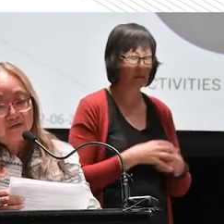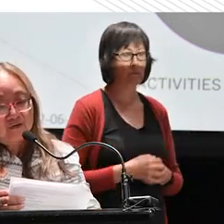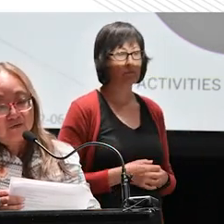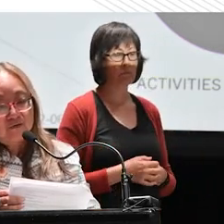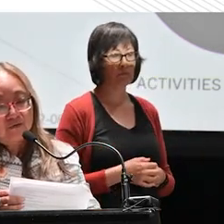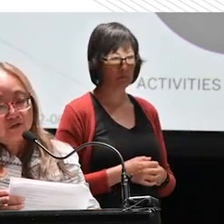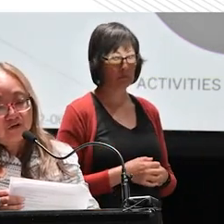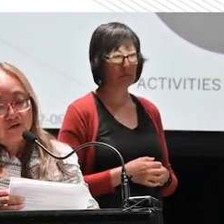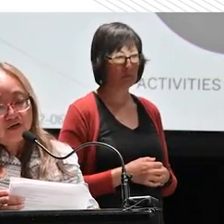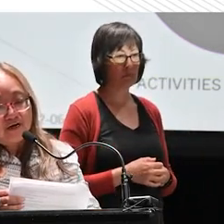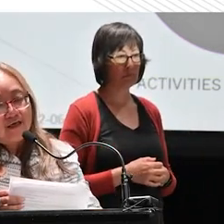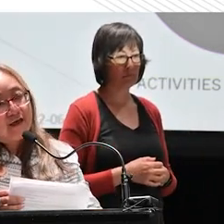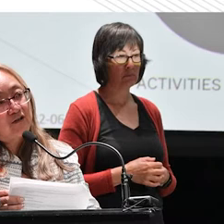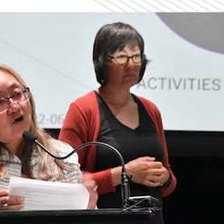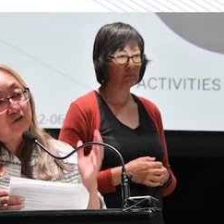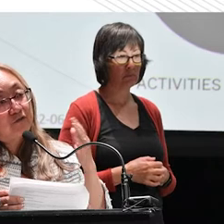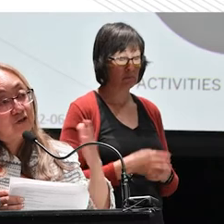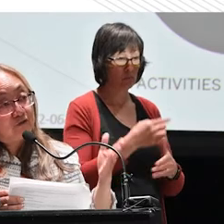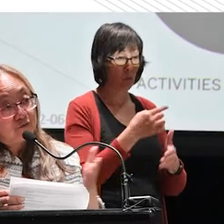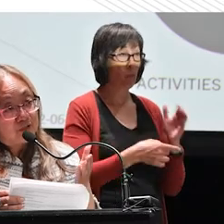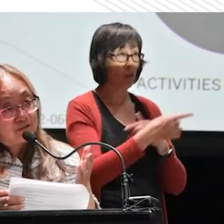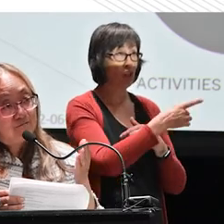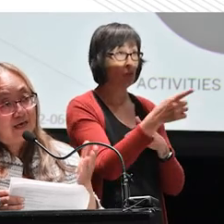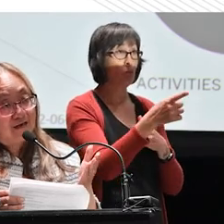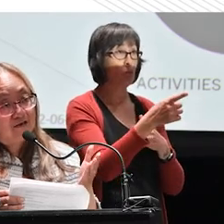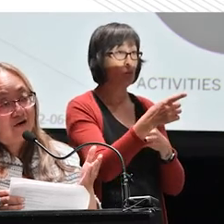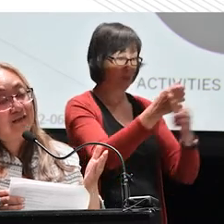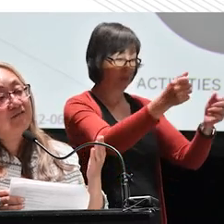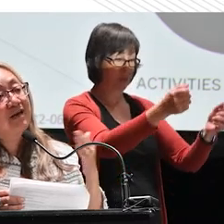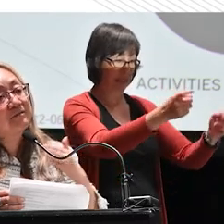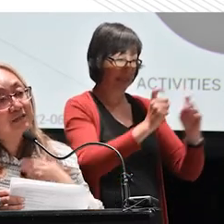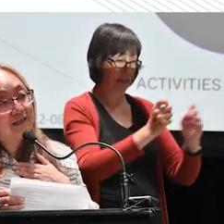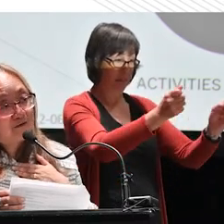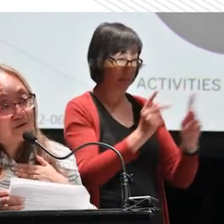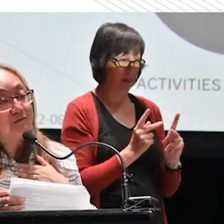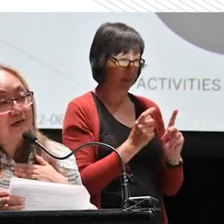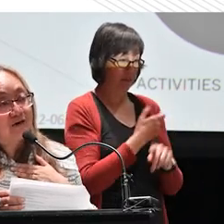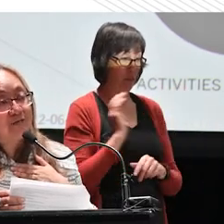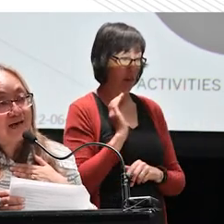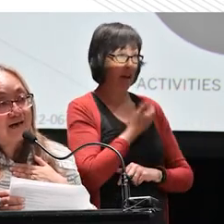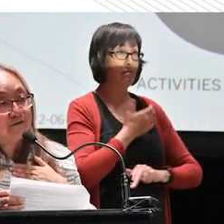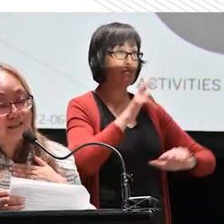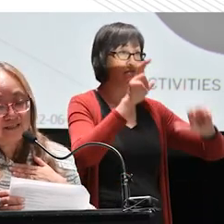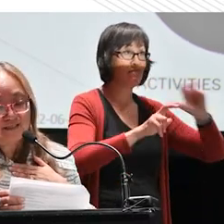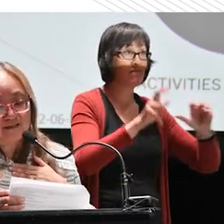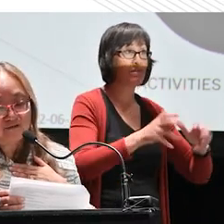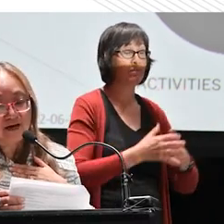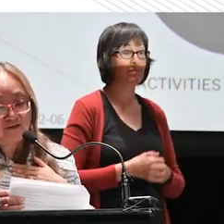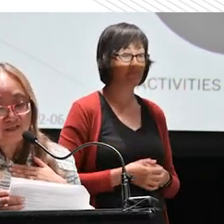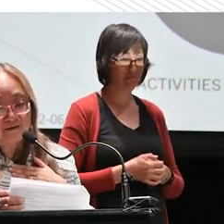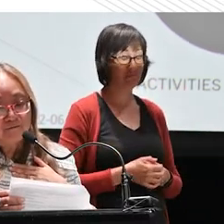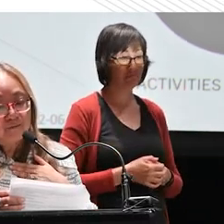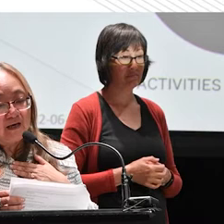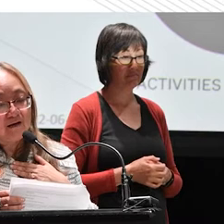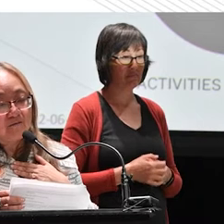And so the return that all of you made on the investment that we make on behalf of the citizens of